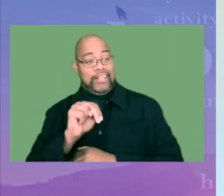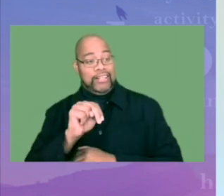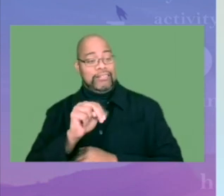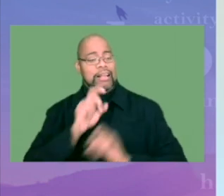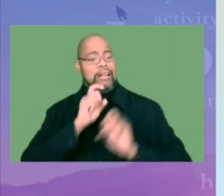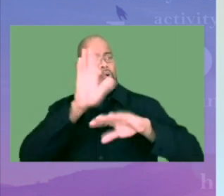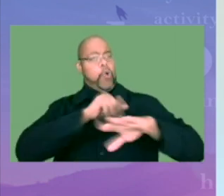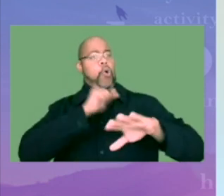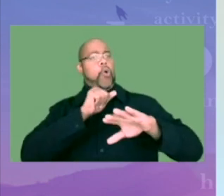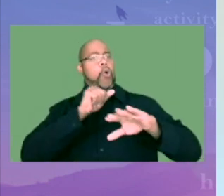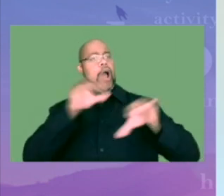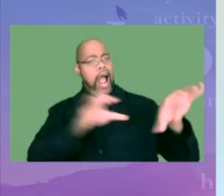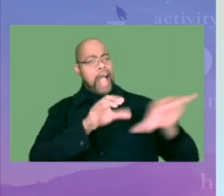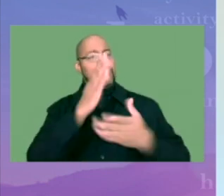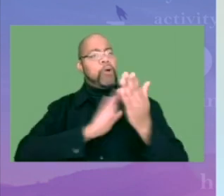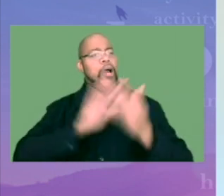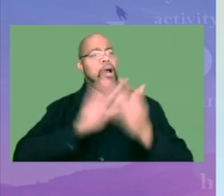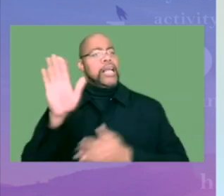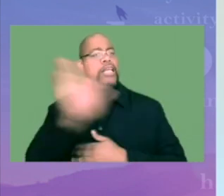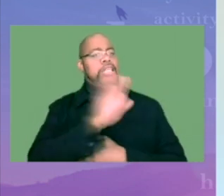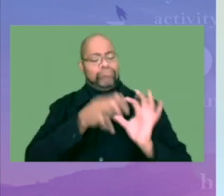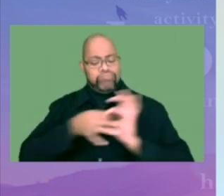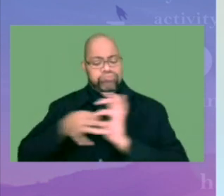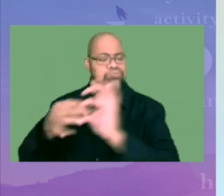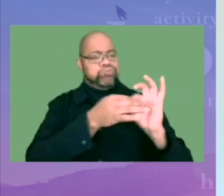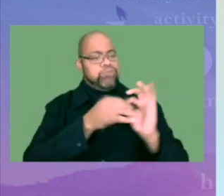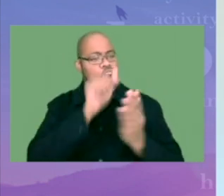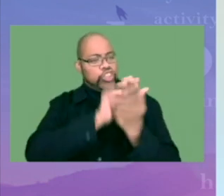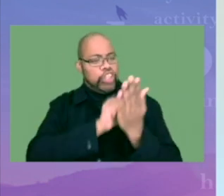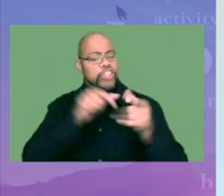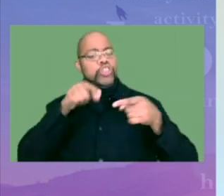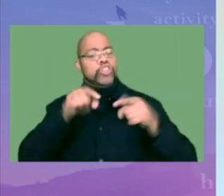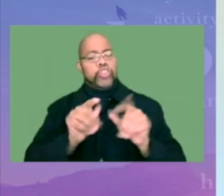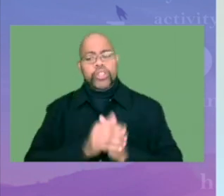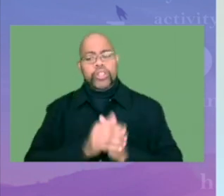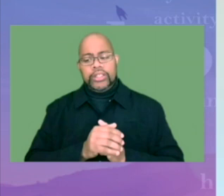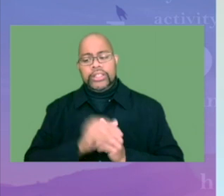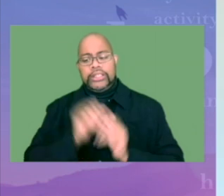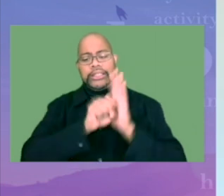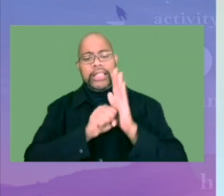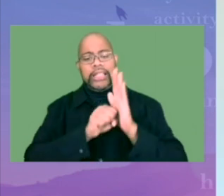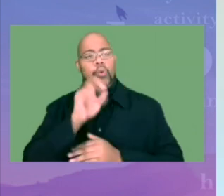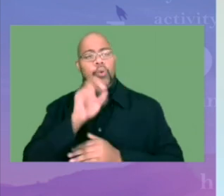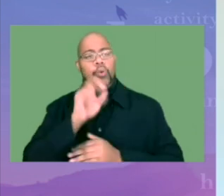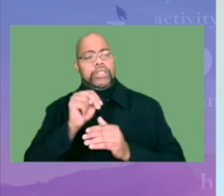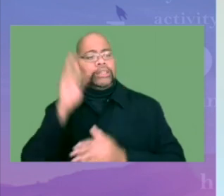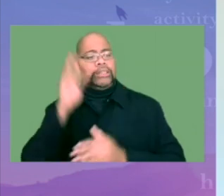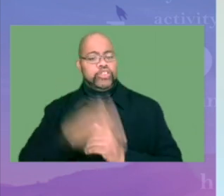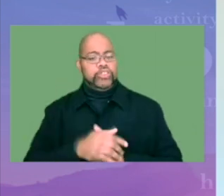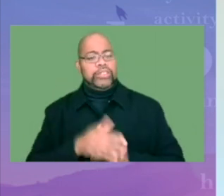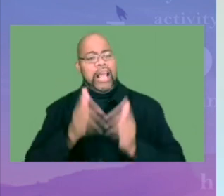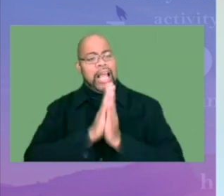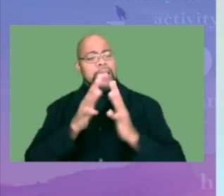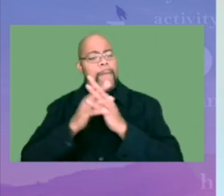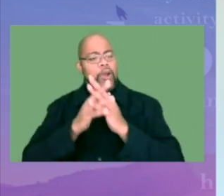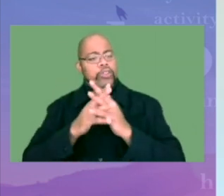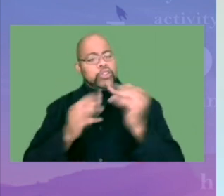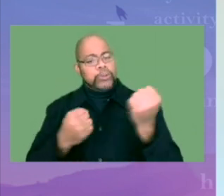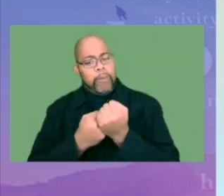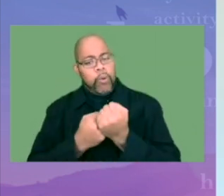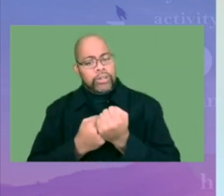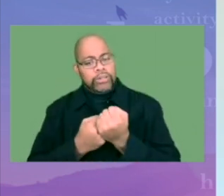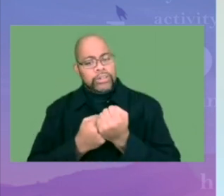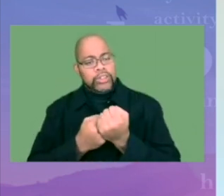President Biden issued a call to action as part of his unity agenda during the State of the Union speech.